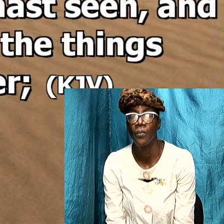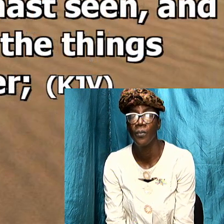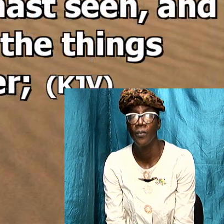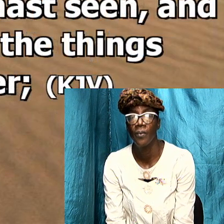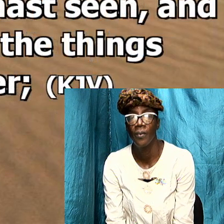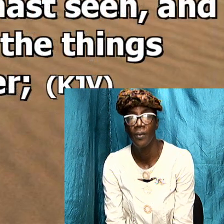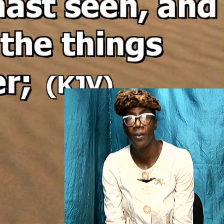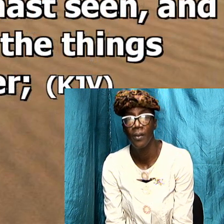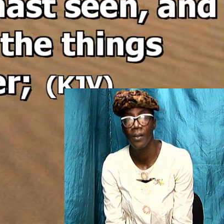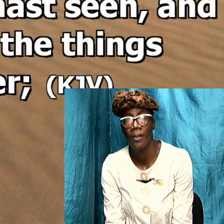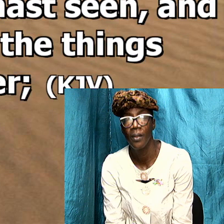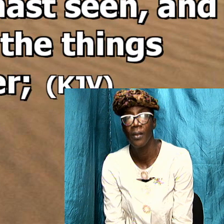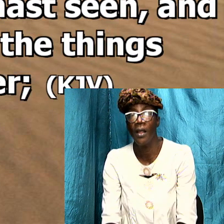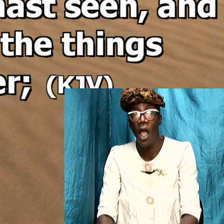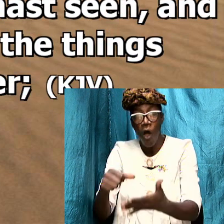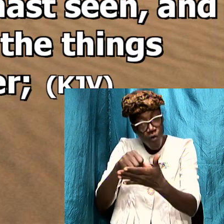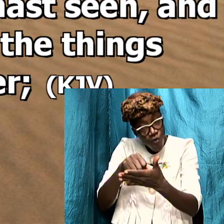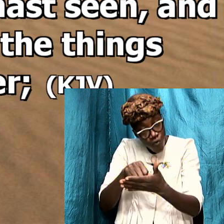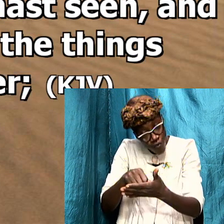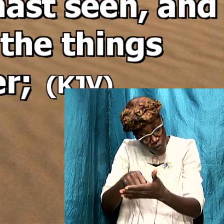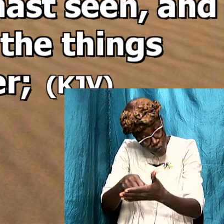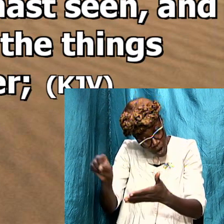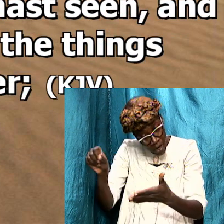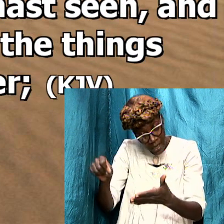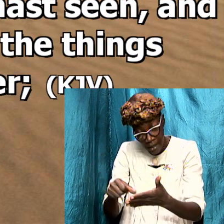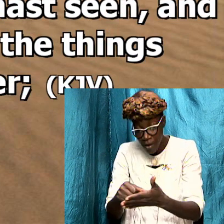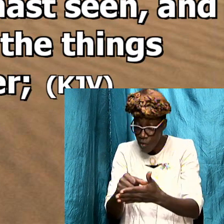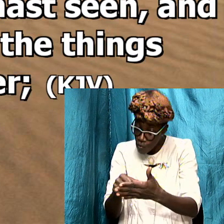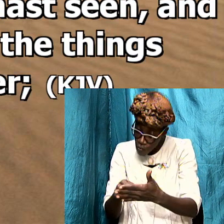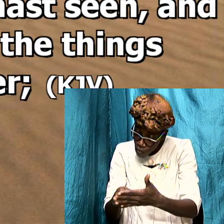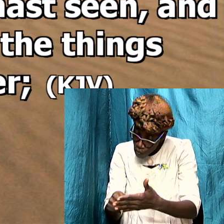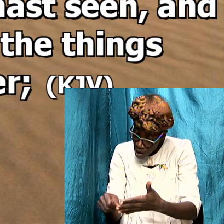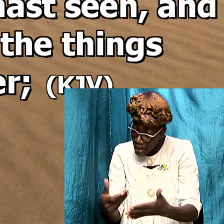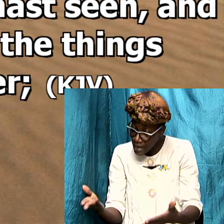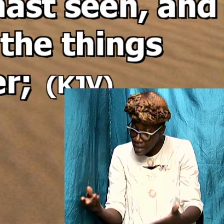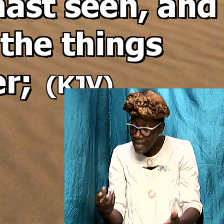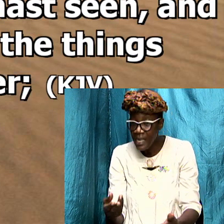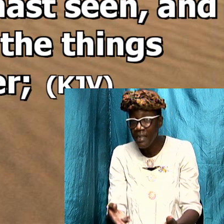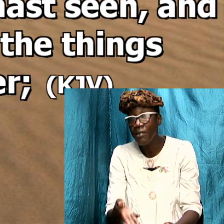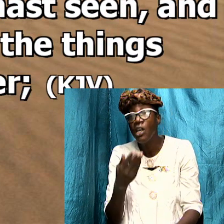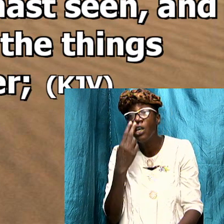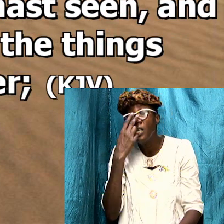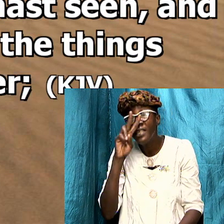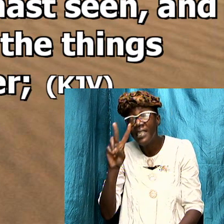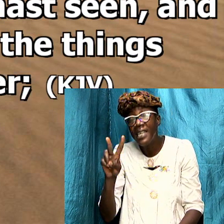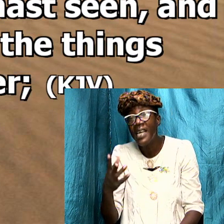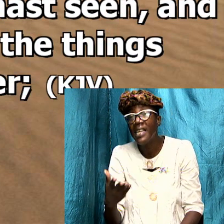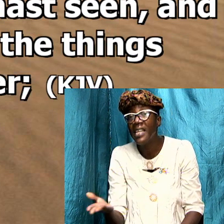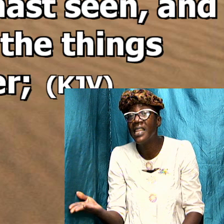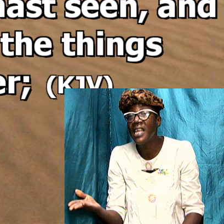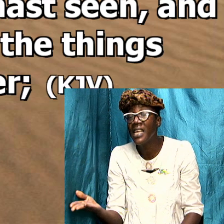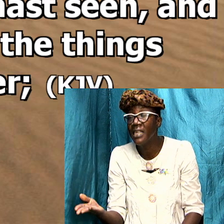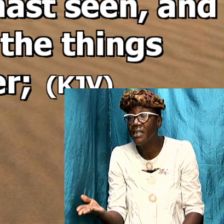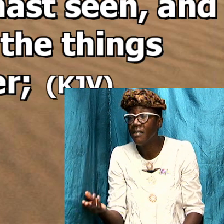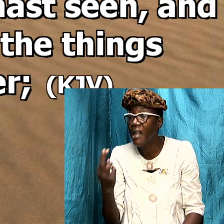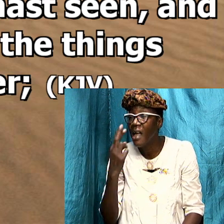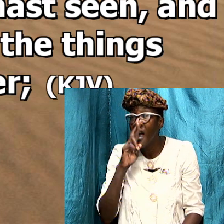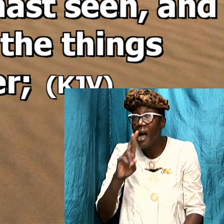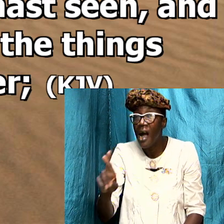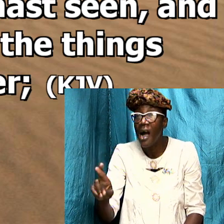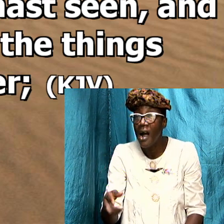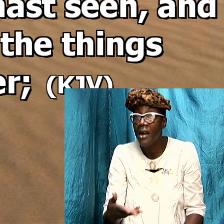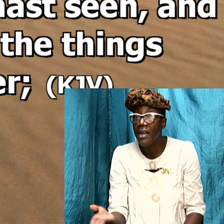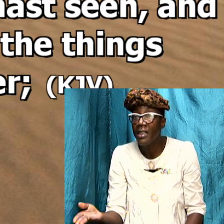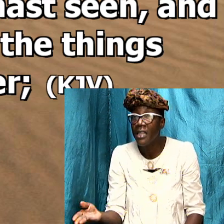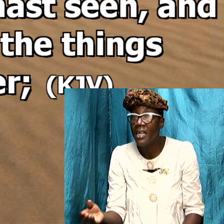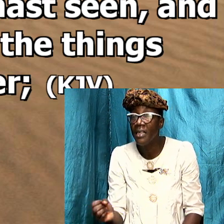here Jesus saying again write the things which thou has seen and the things which are and the things